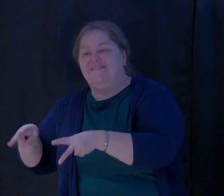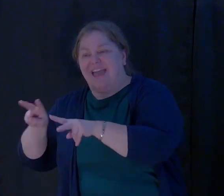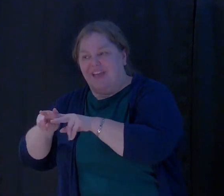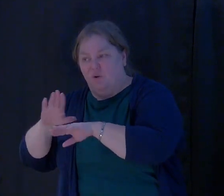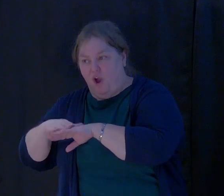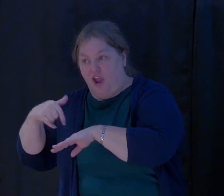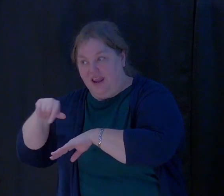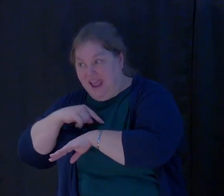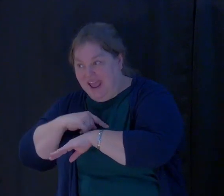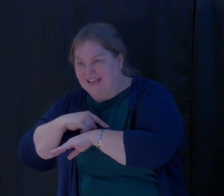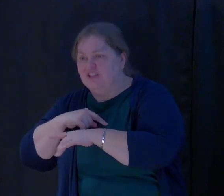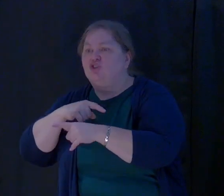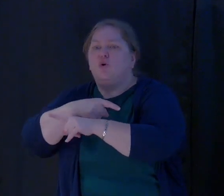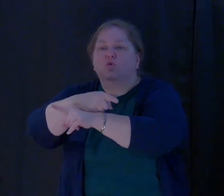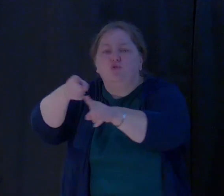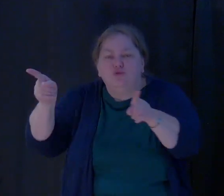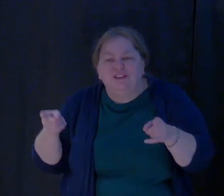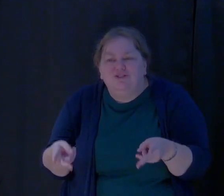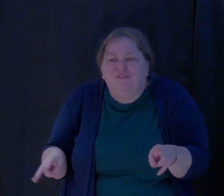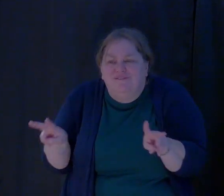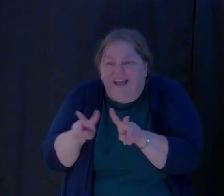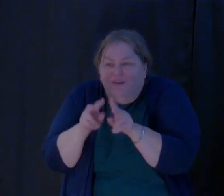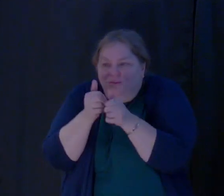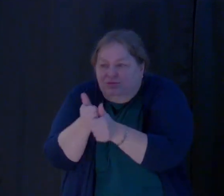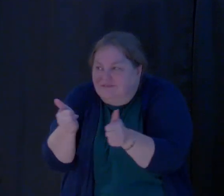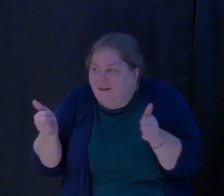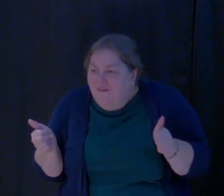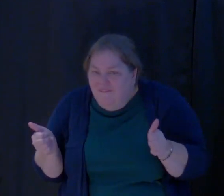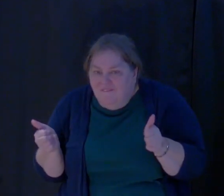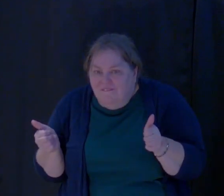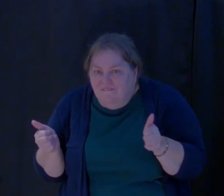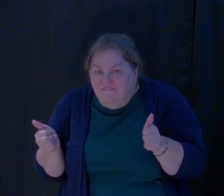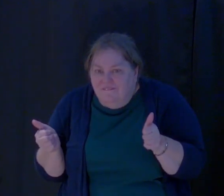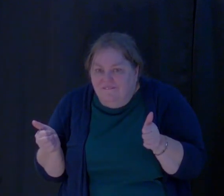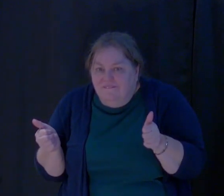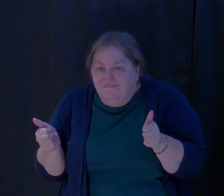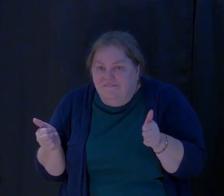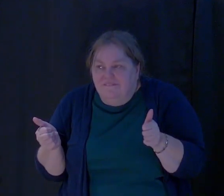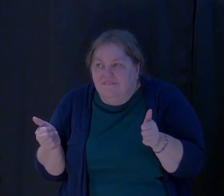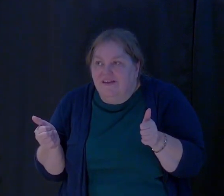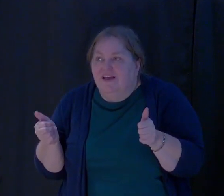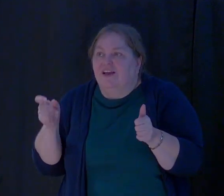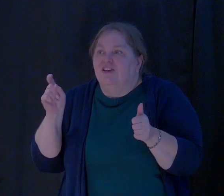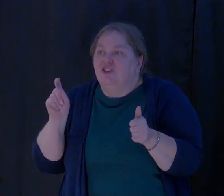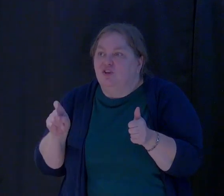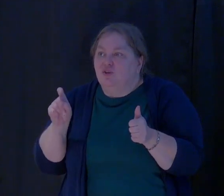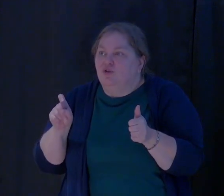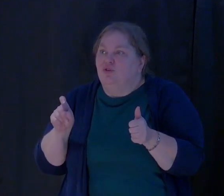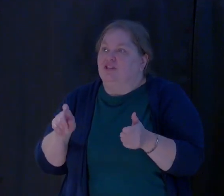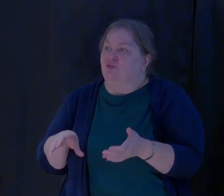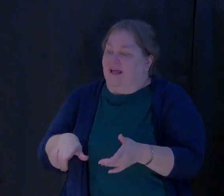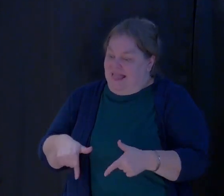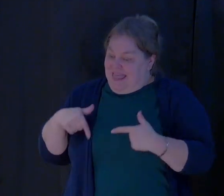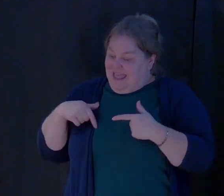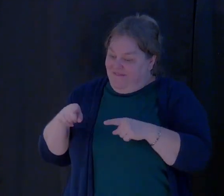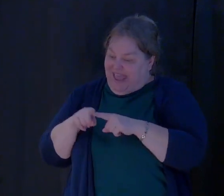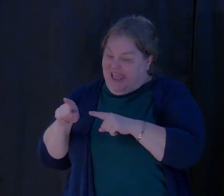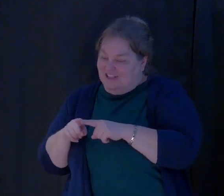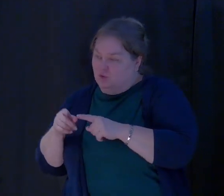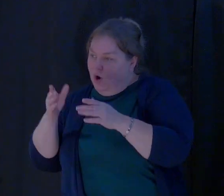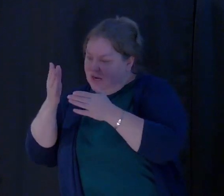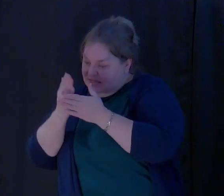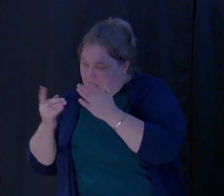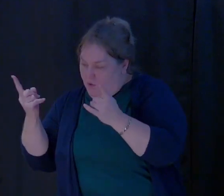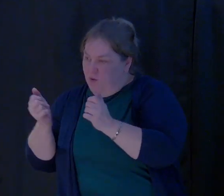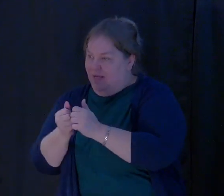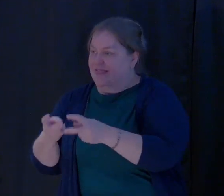to place value in ourselves. we need to live as somebody who is of value. Christ wants to